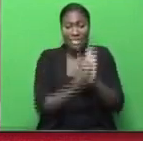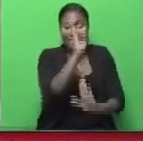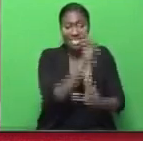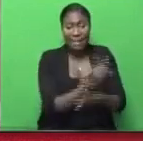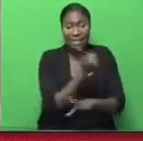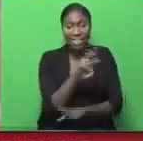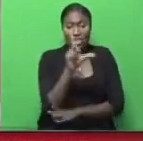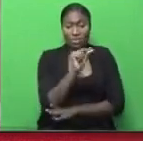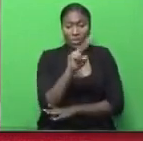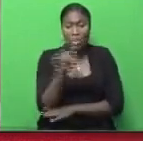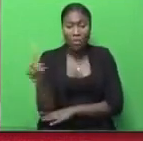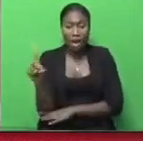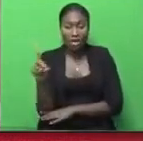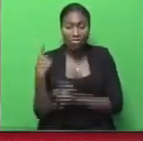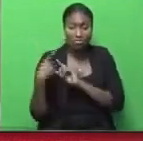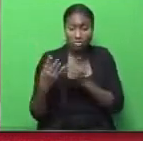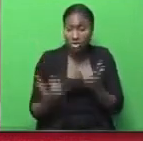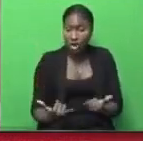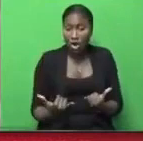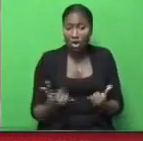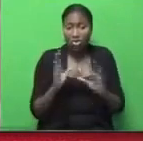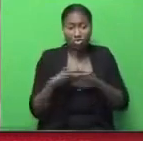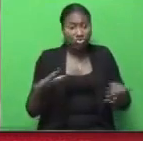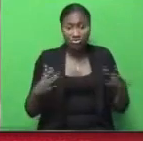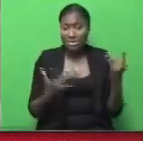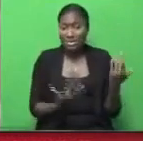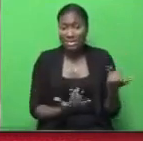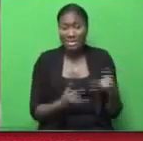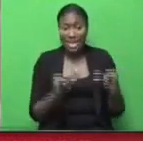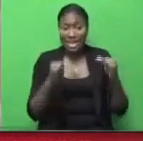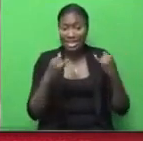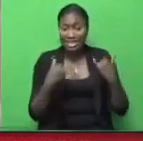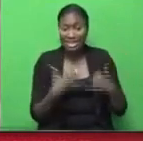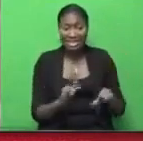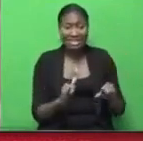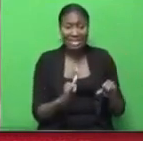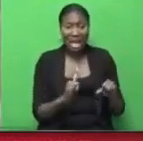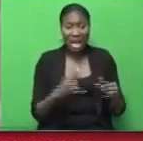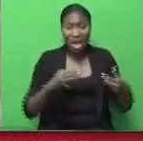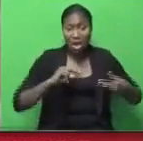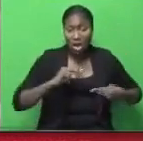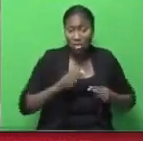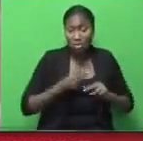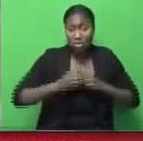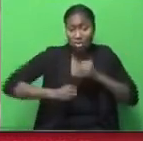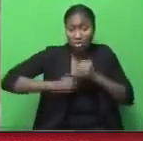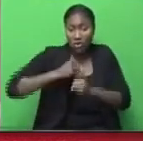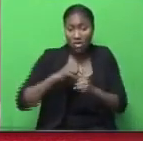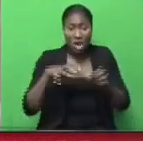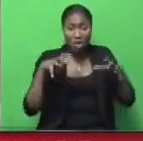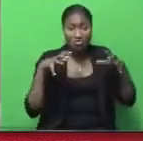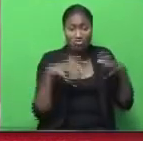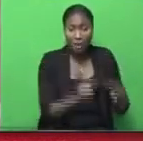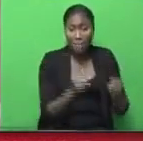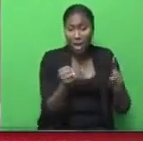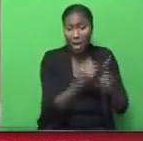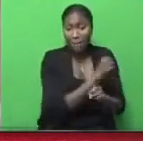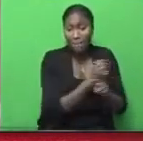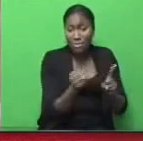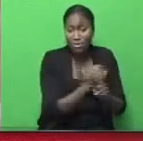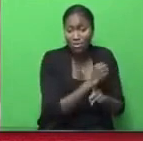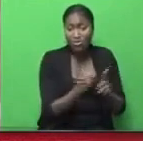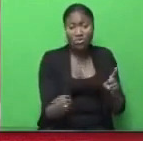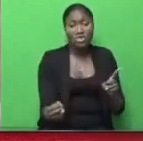13, 2021, who are still in the hands of monsters, who are still being raped and abused and battered